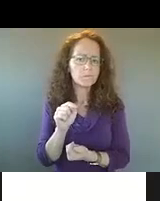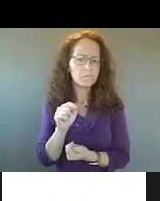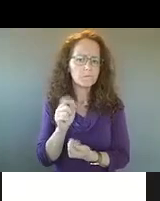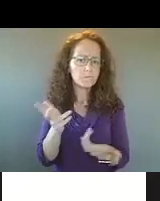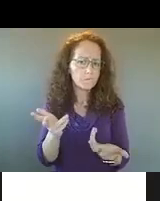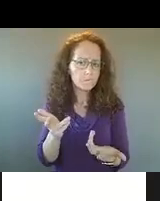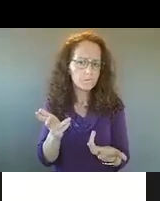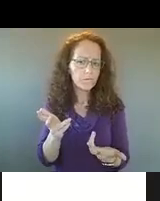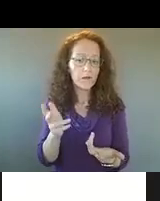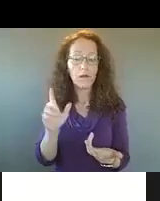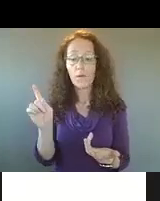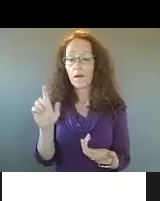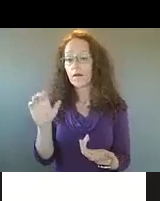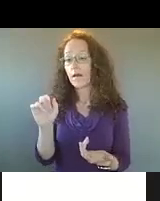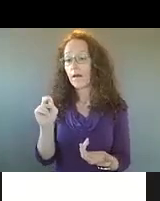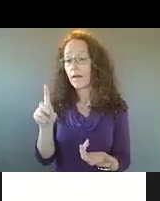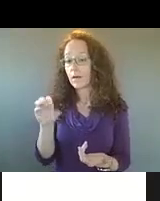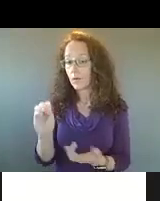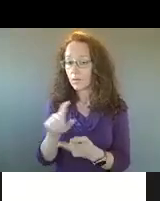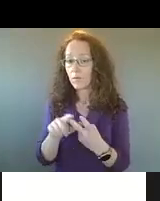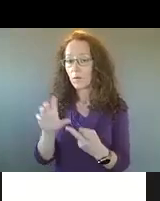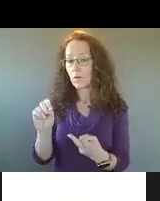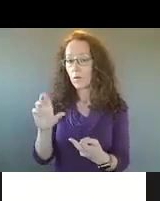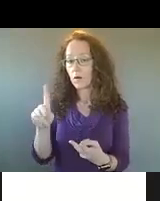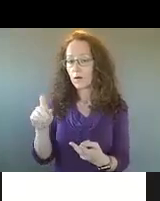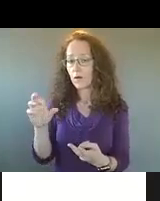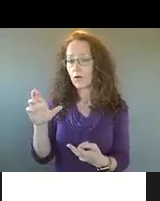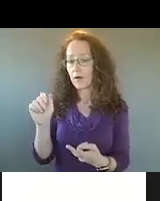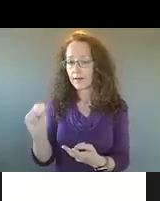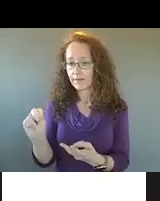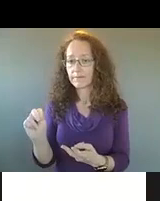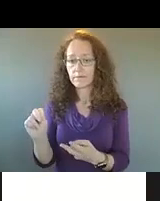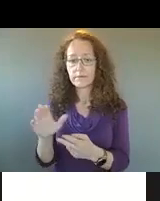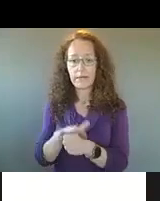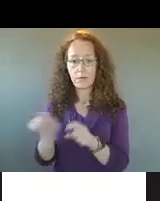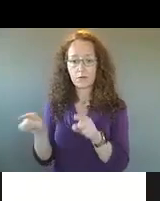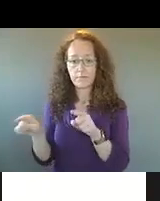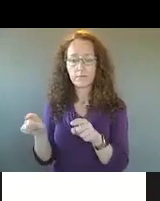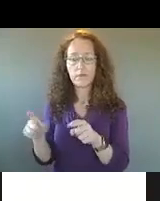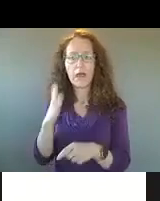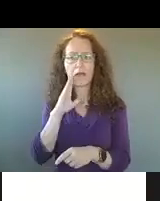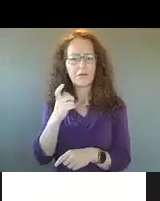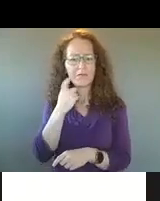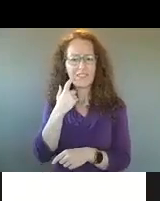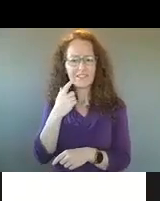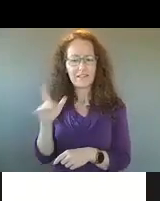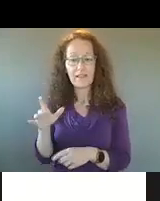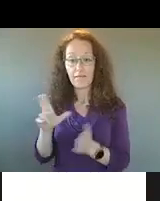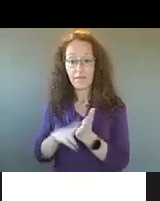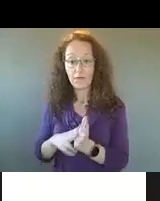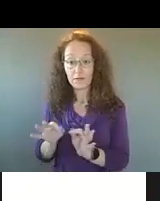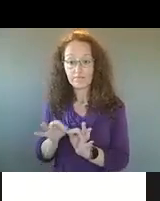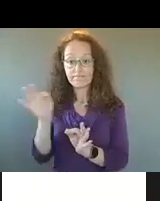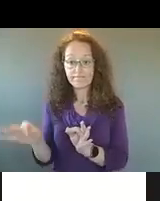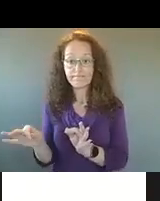and Corcoran Neighborhood. Um, and I know that we were recently, um, extending those contracts just to